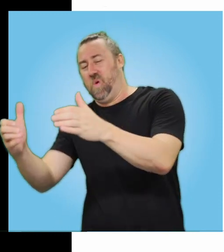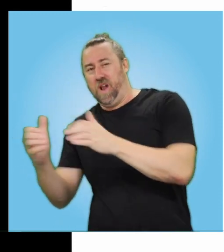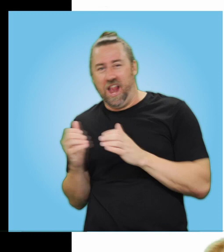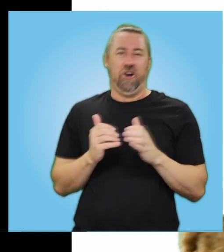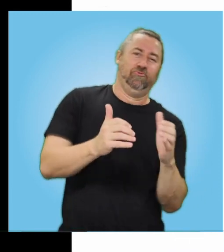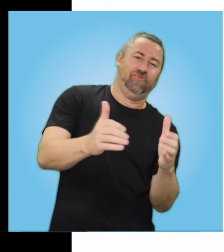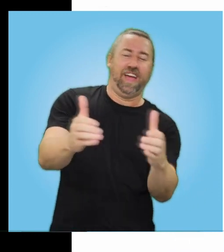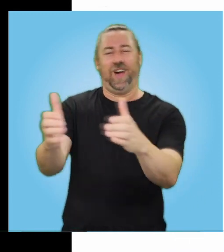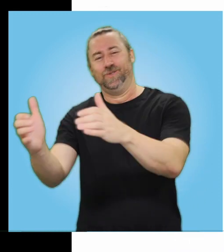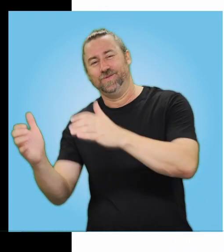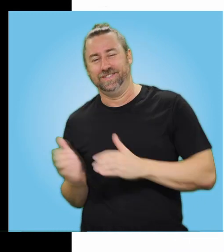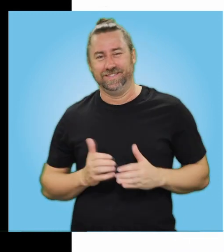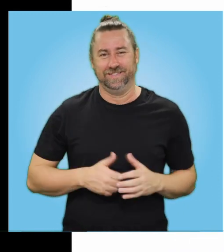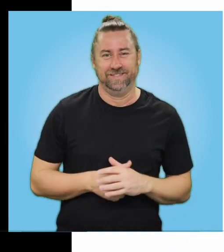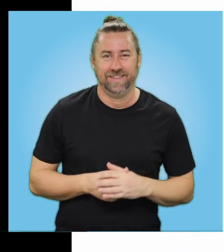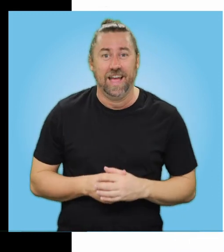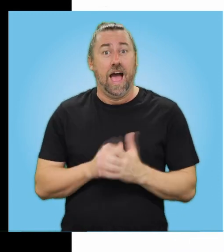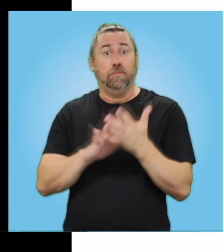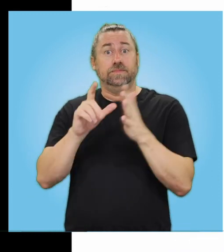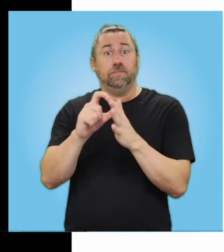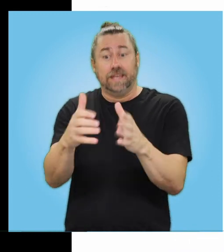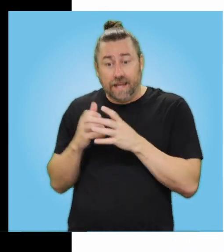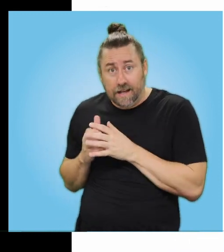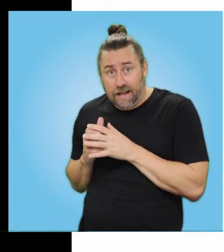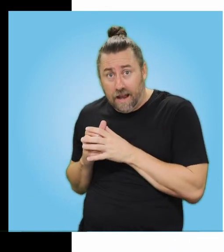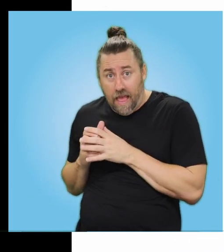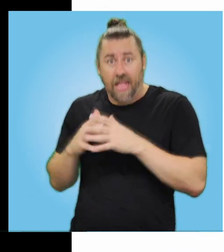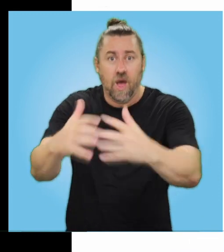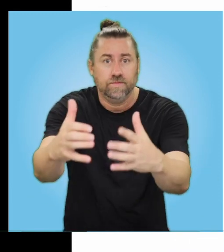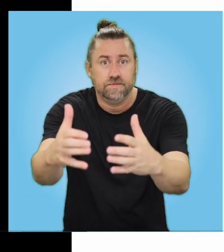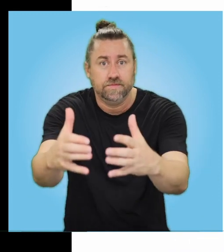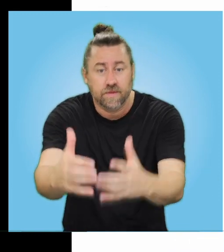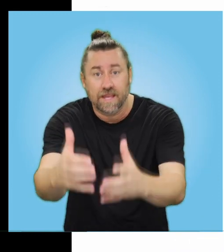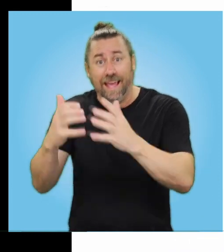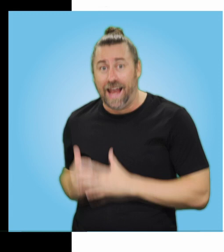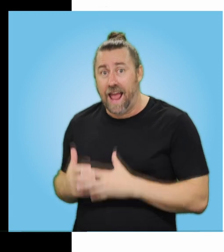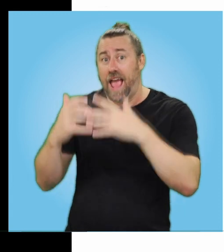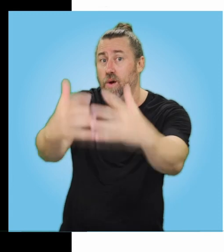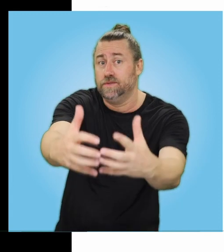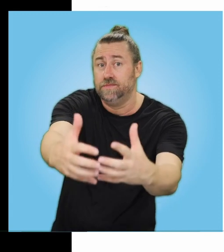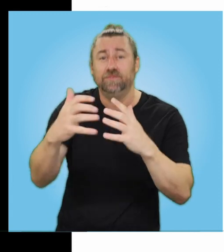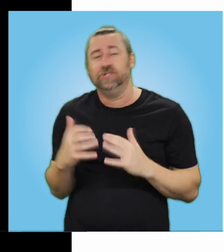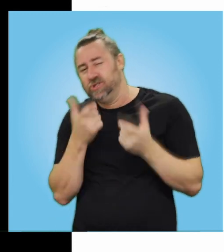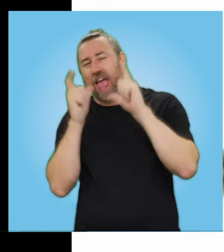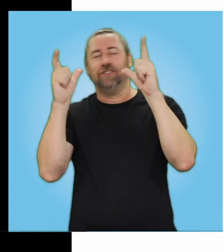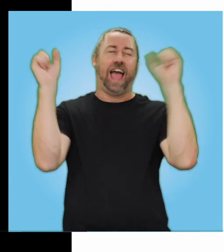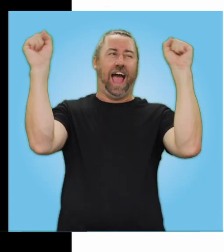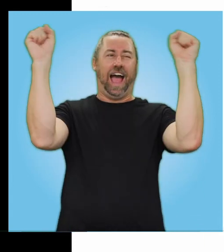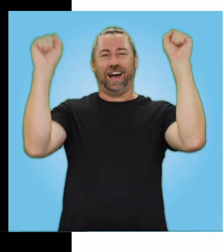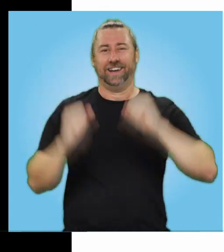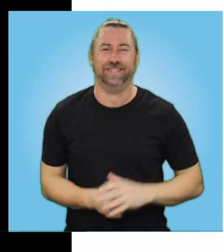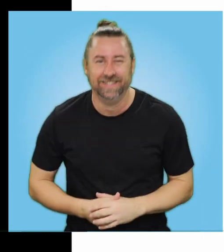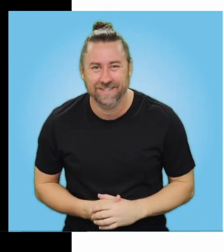Dumpty All Around. Humpty Dumpty In, Humpty Dumpty Out. Humpty Dumpty In and Out, Humpty Dumpty Have a Shout!